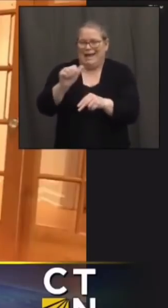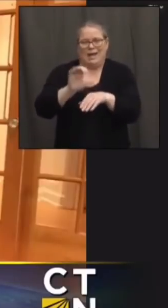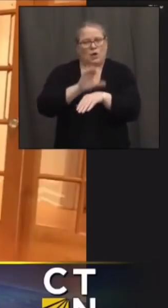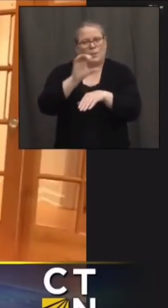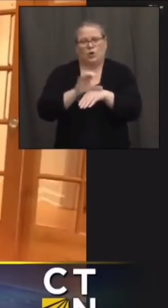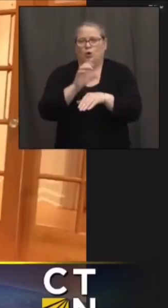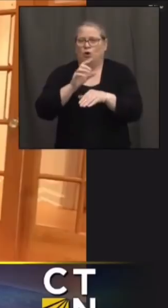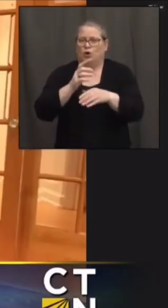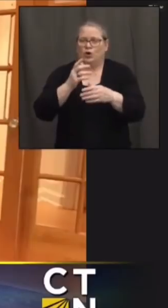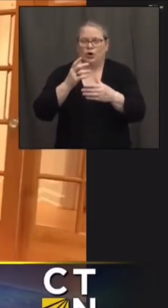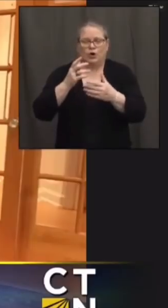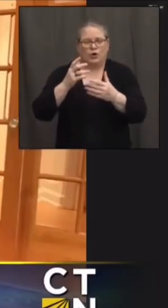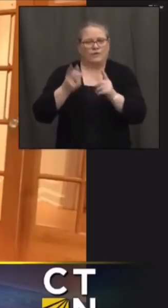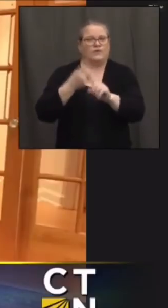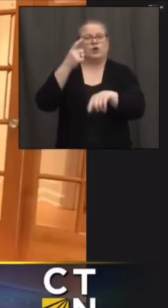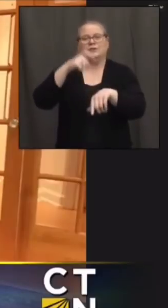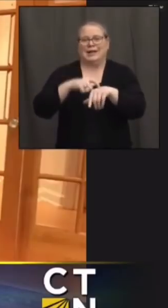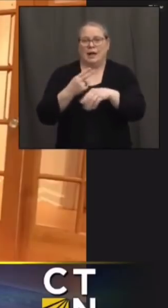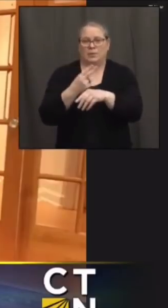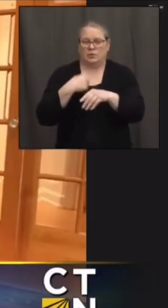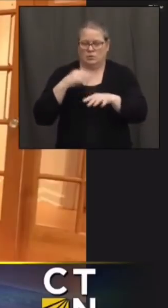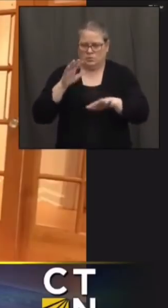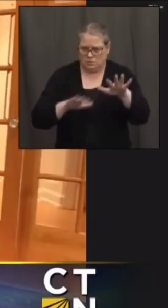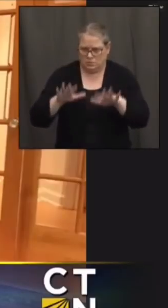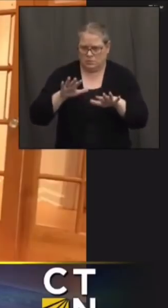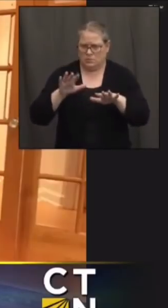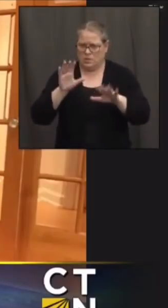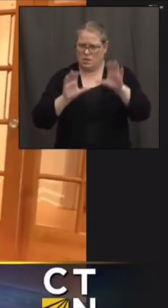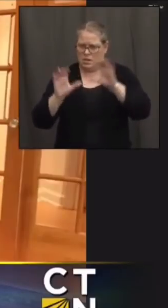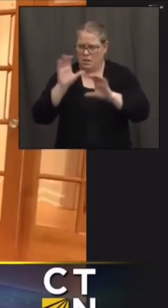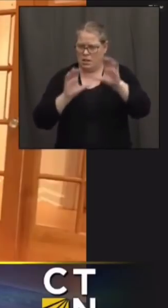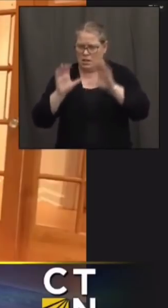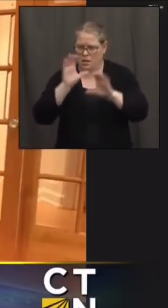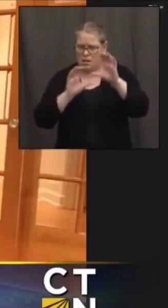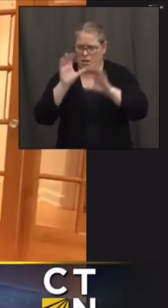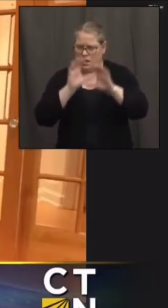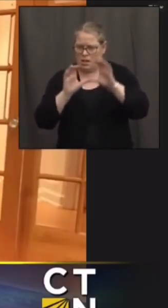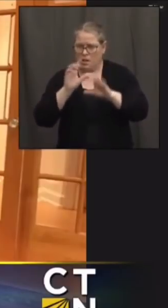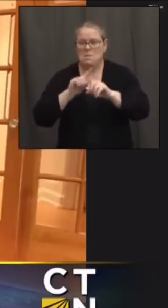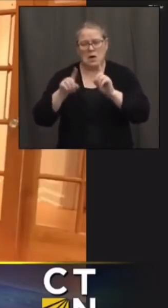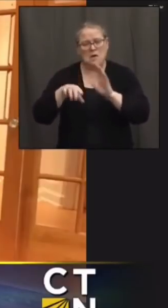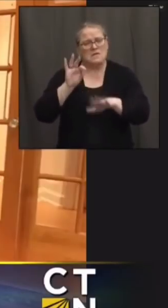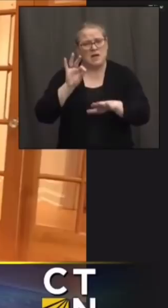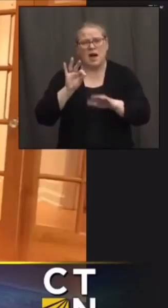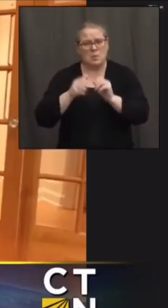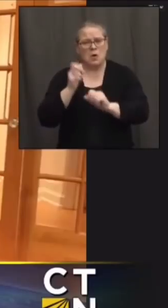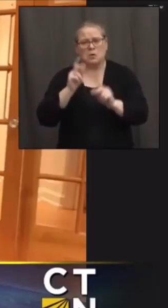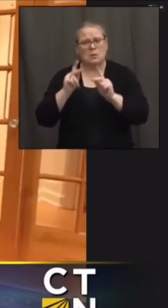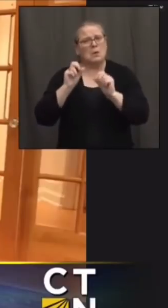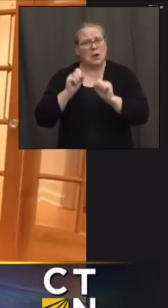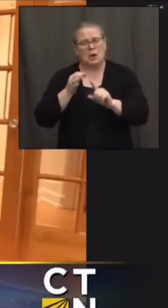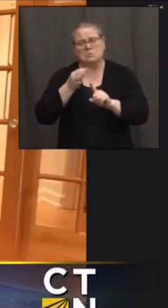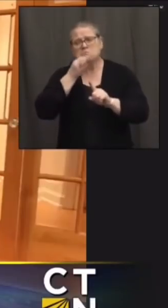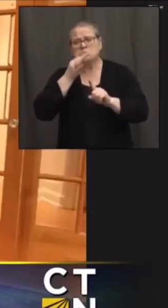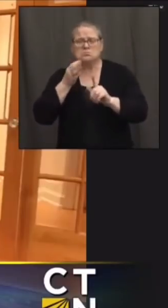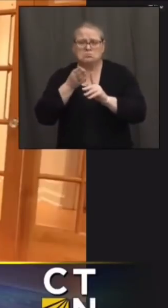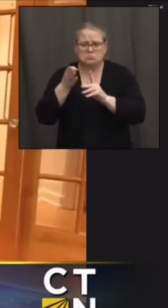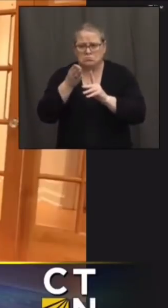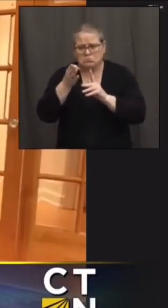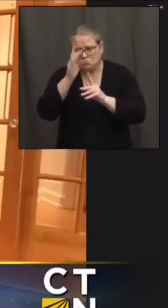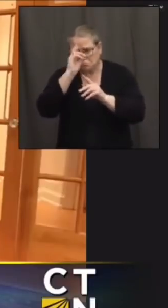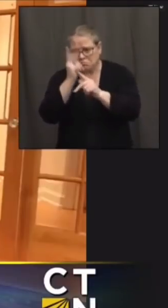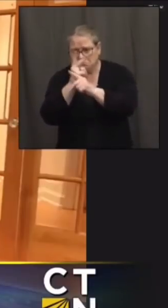perfectly intuitive where everything is but we found that most people will find their way through there but look as the governor said if it's if you're